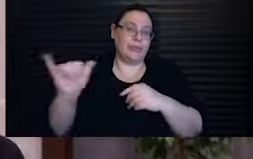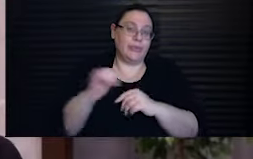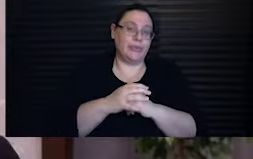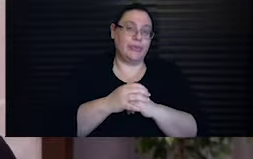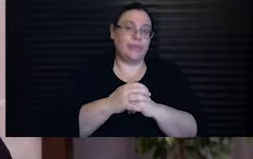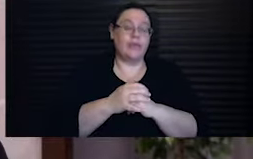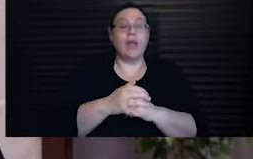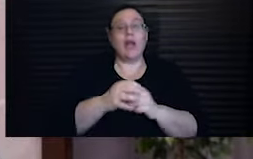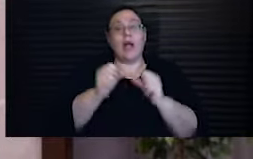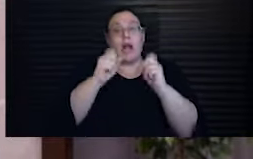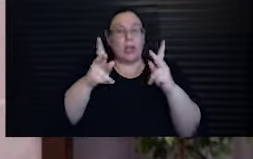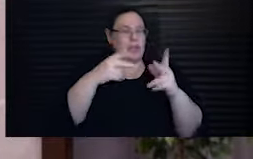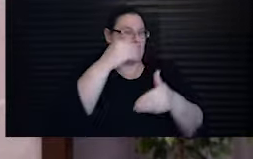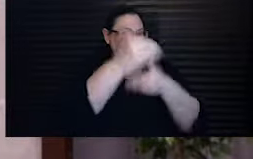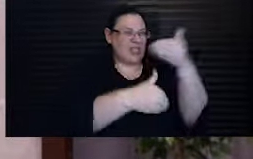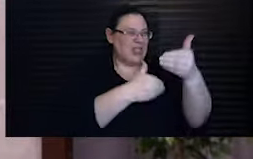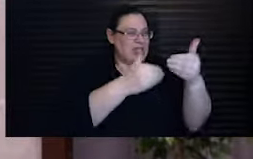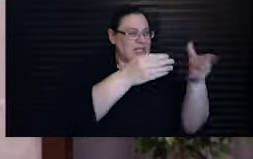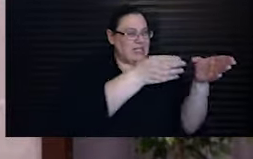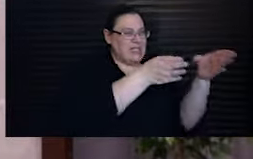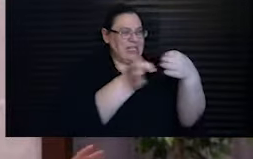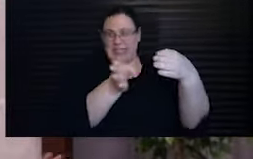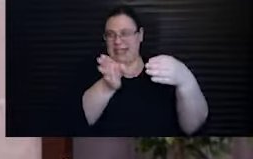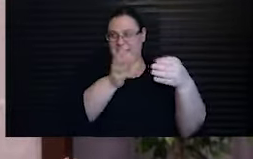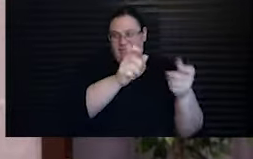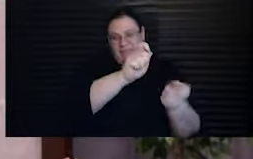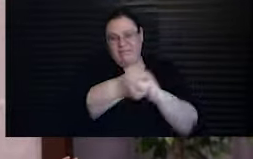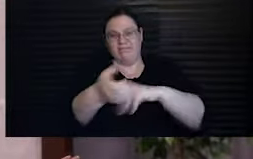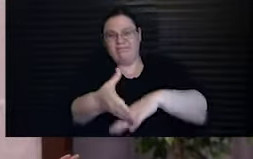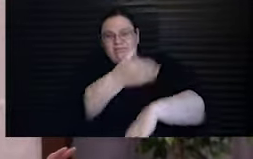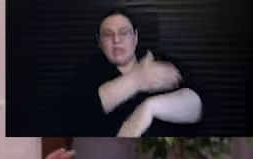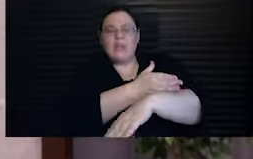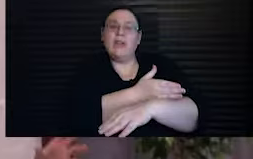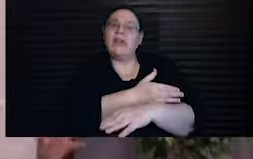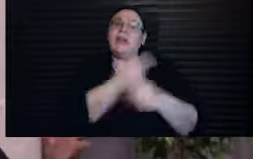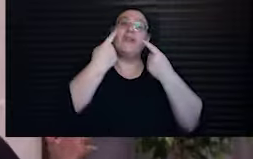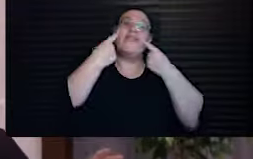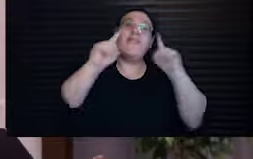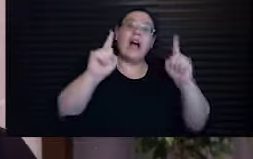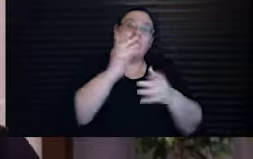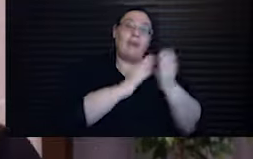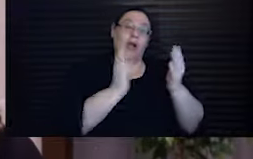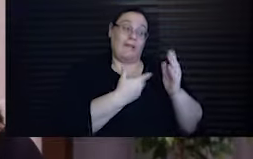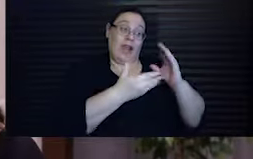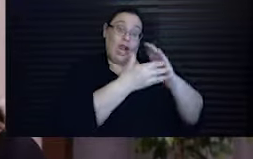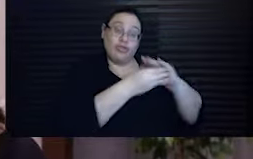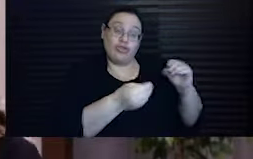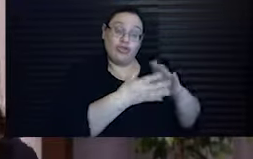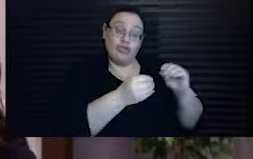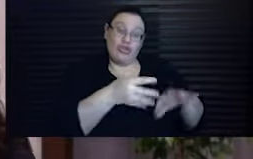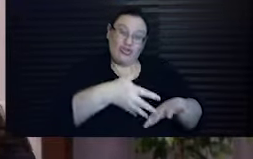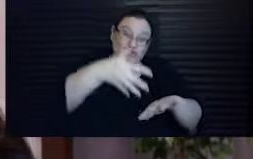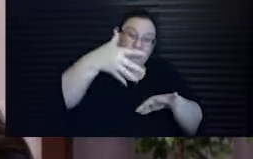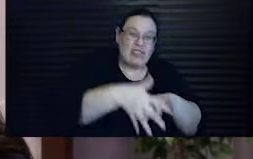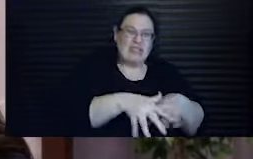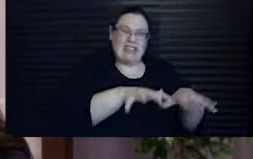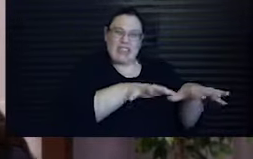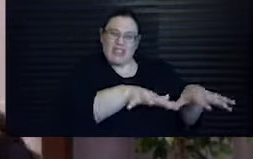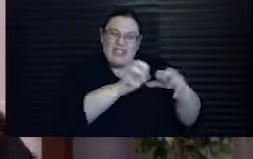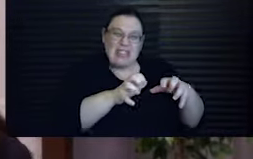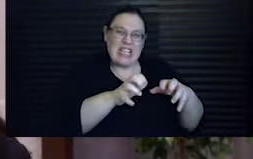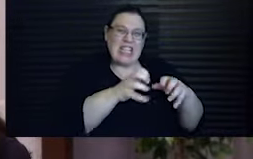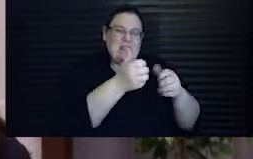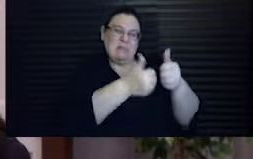A chance to course correct. To finally lay to rest the part of our story that's rooted in greed